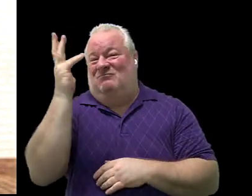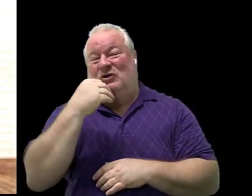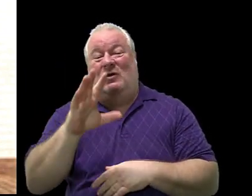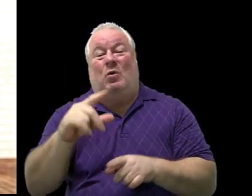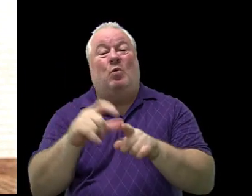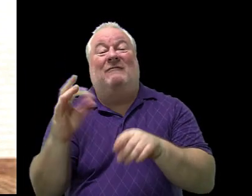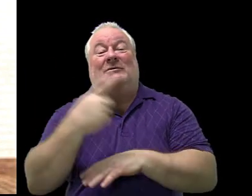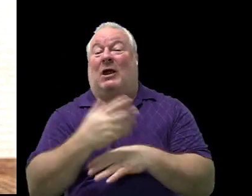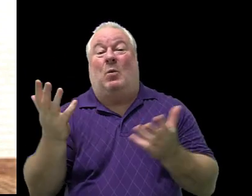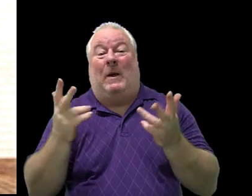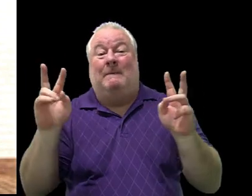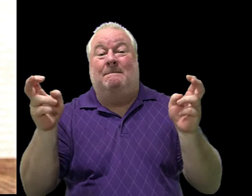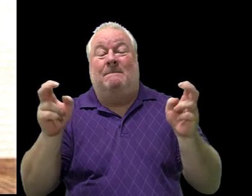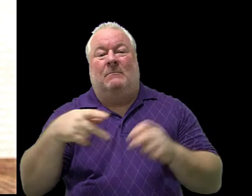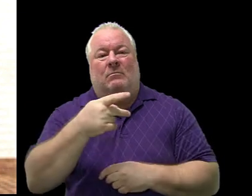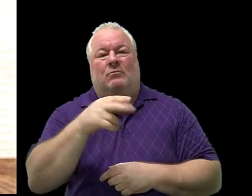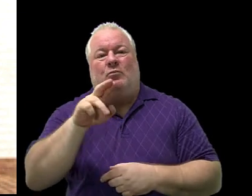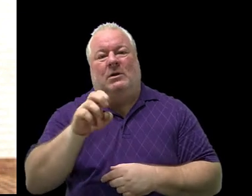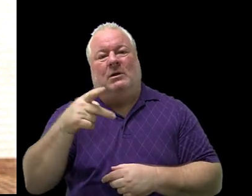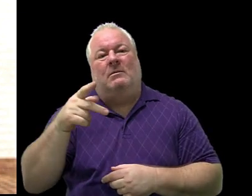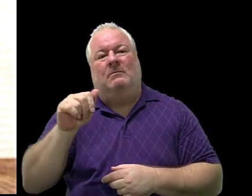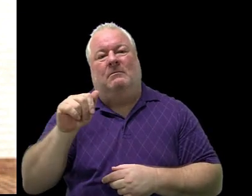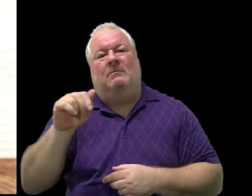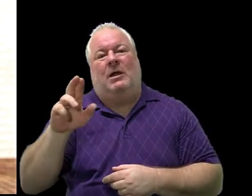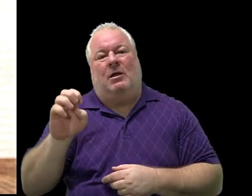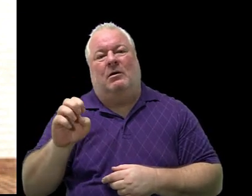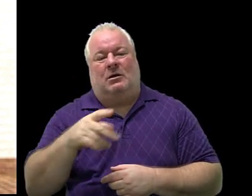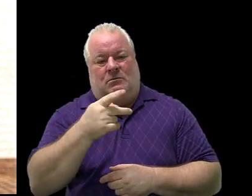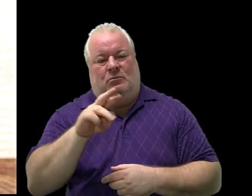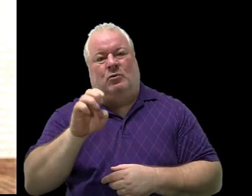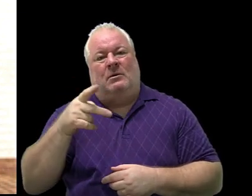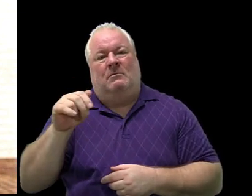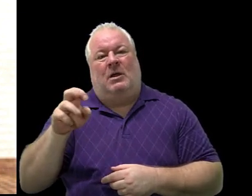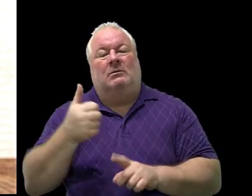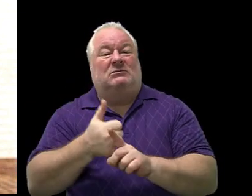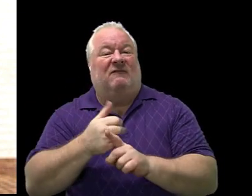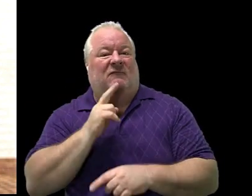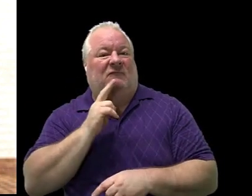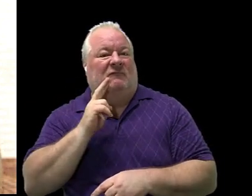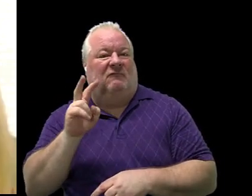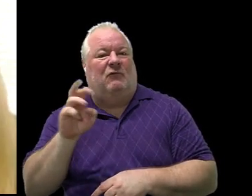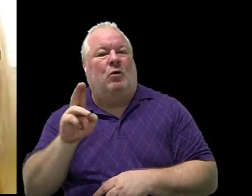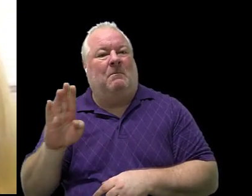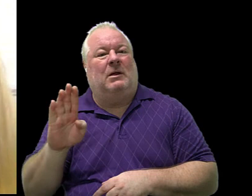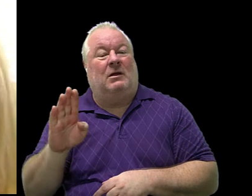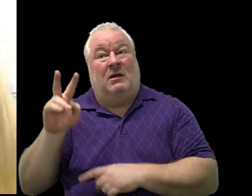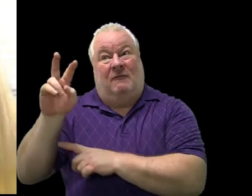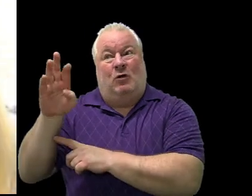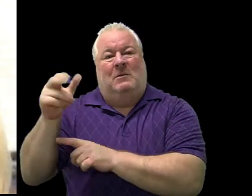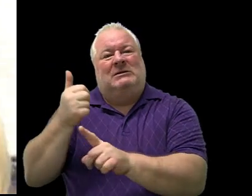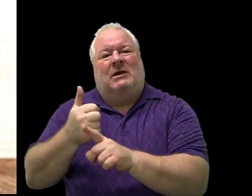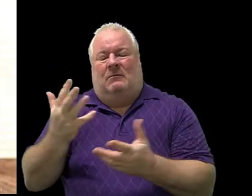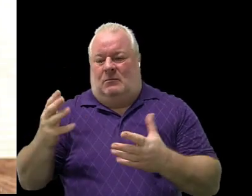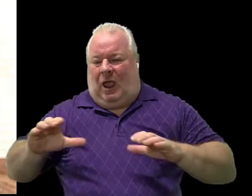Our word of the day, prepare. Prepare is a verb. Remember that a